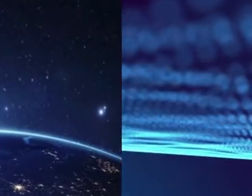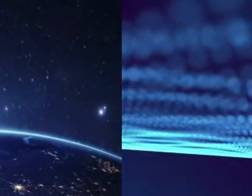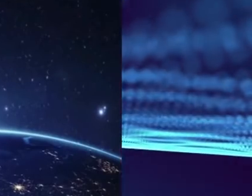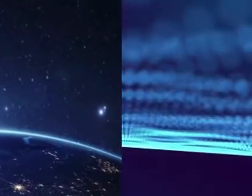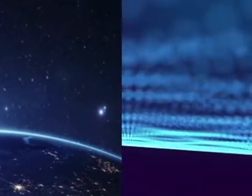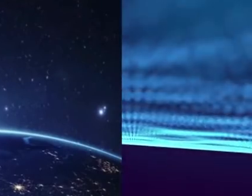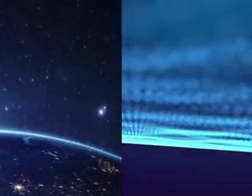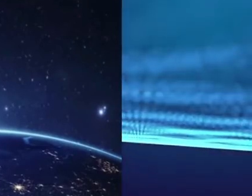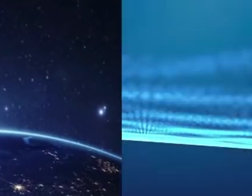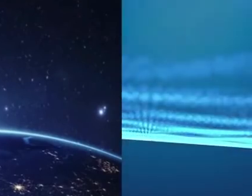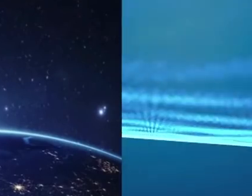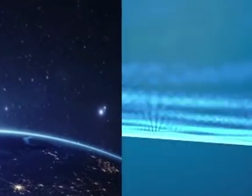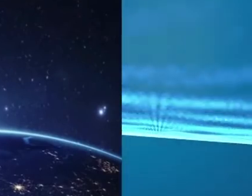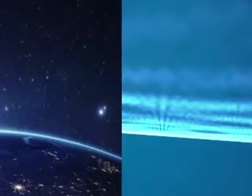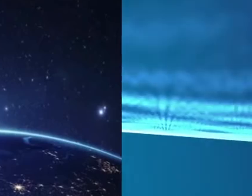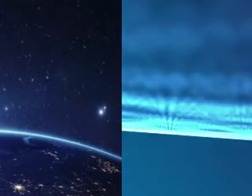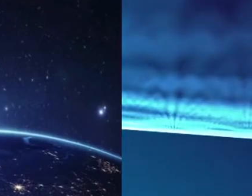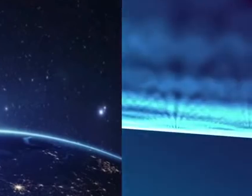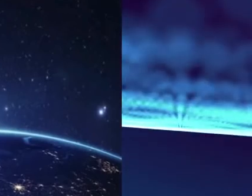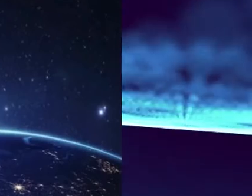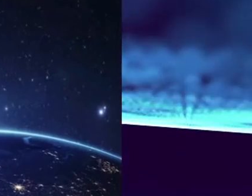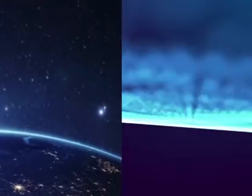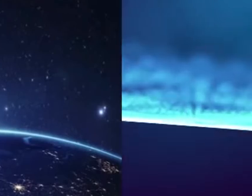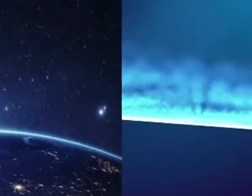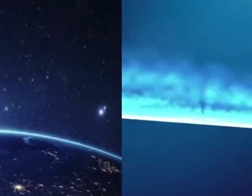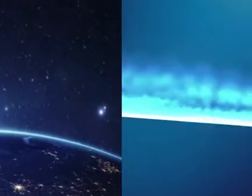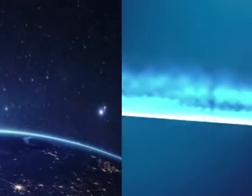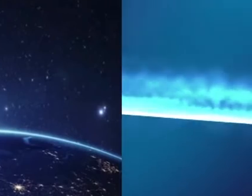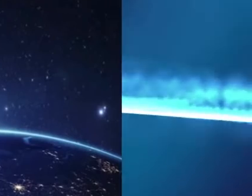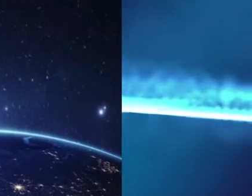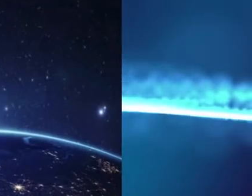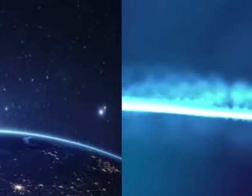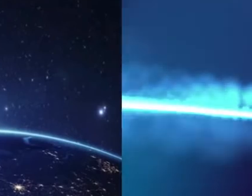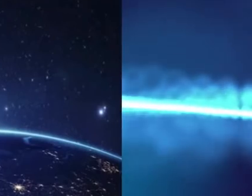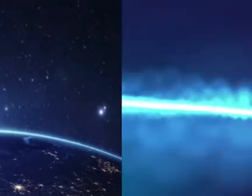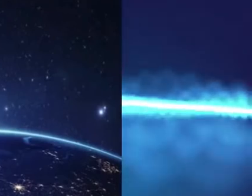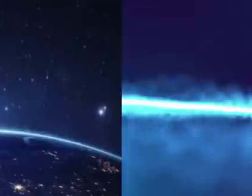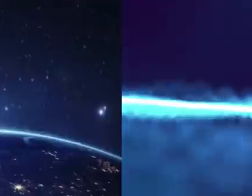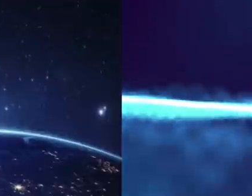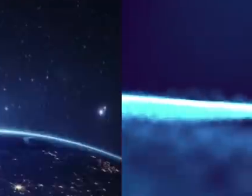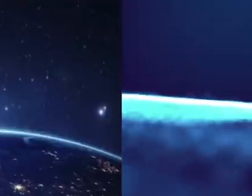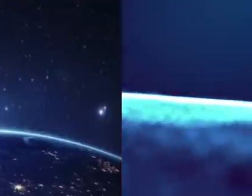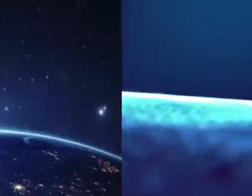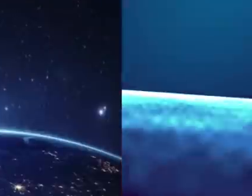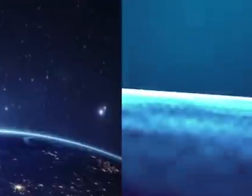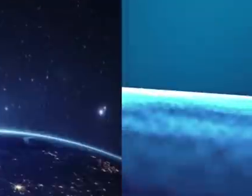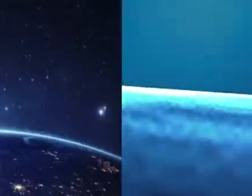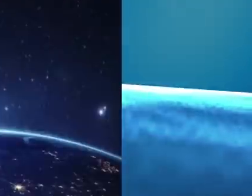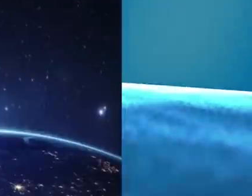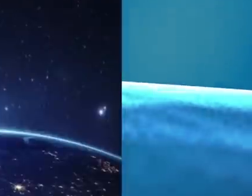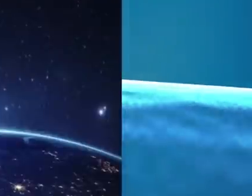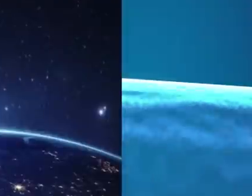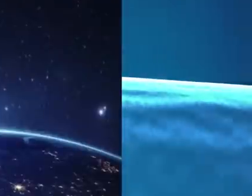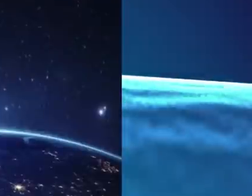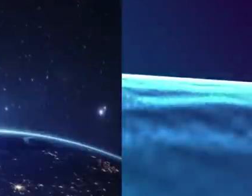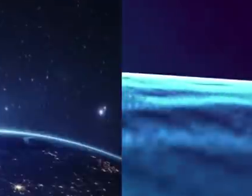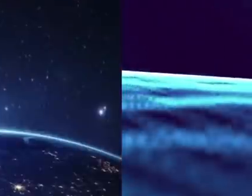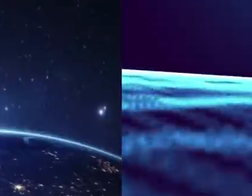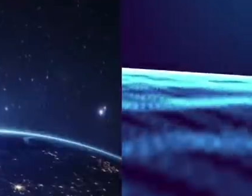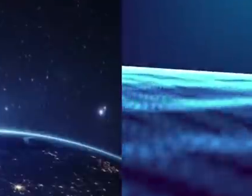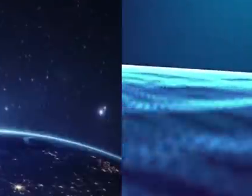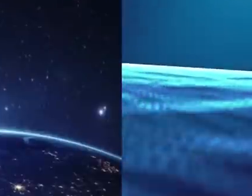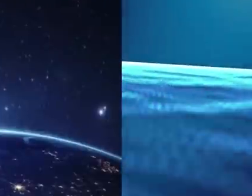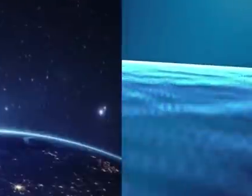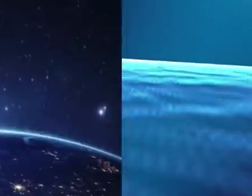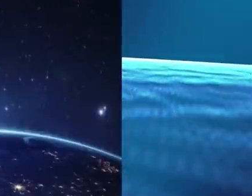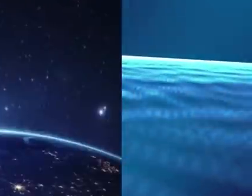specifically staying at home and home isolating, we want you to start to also separate what you call your